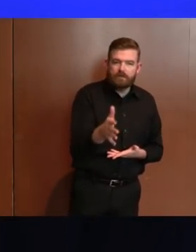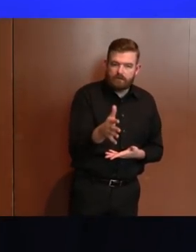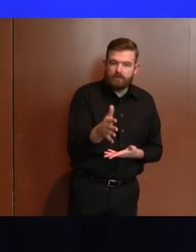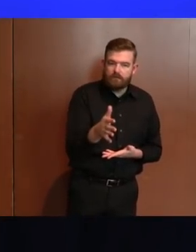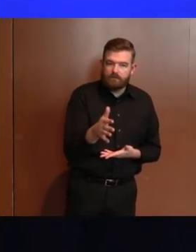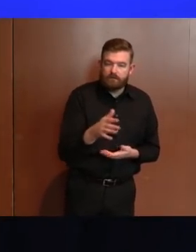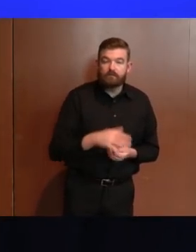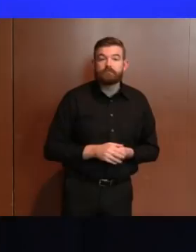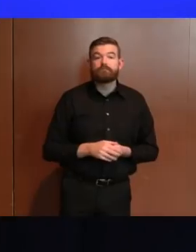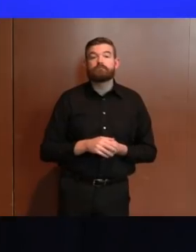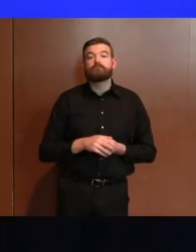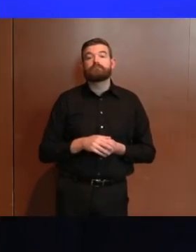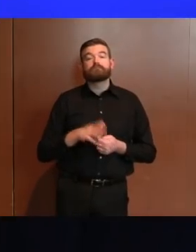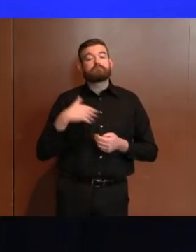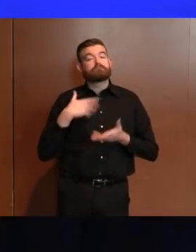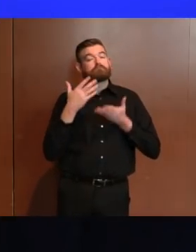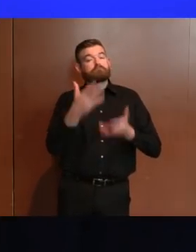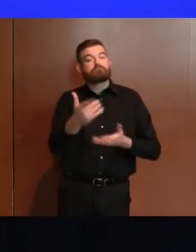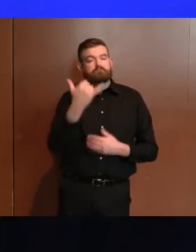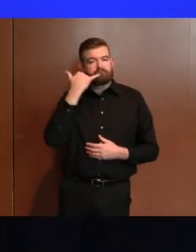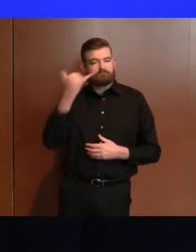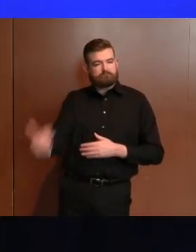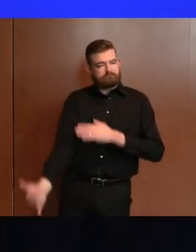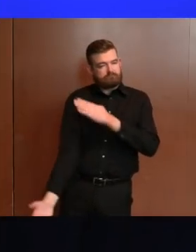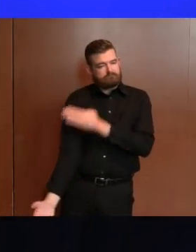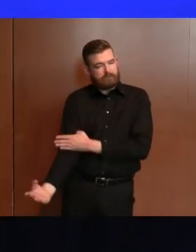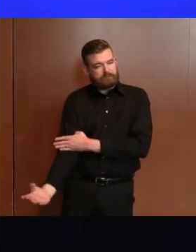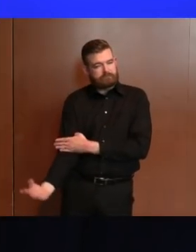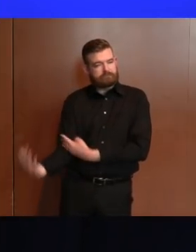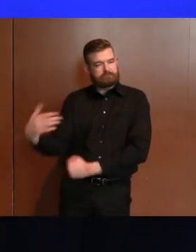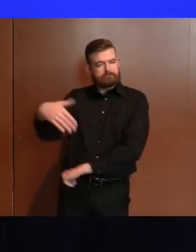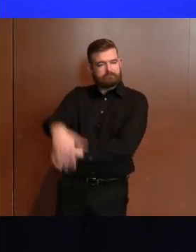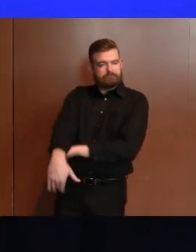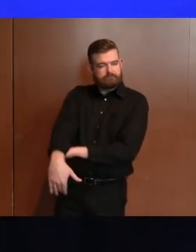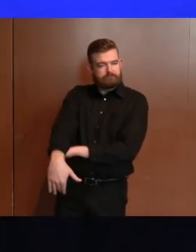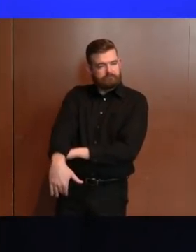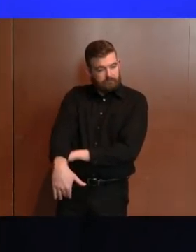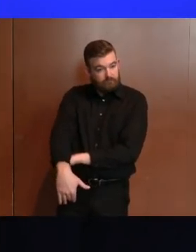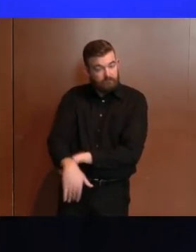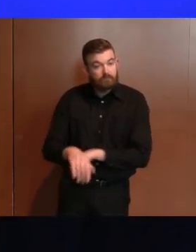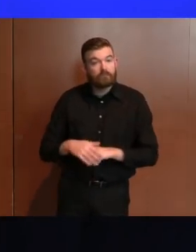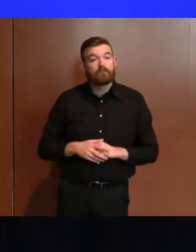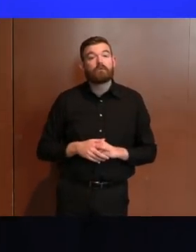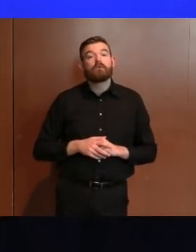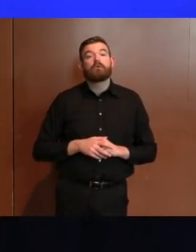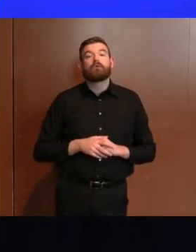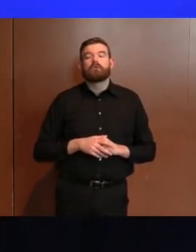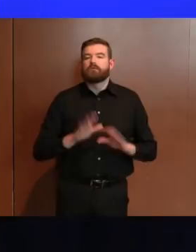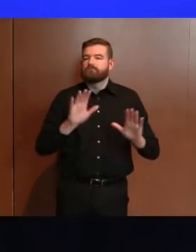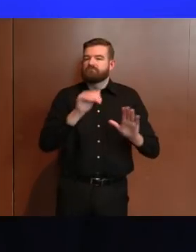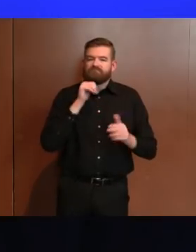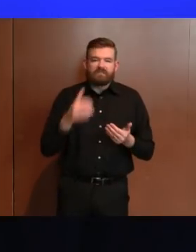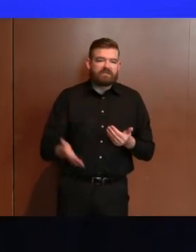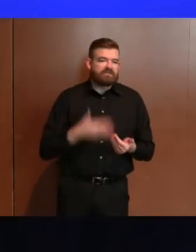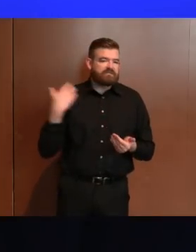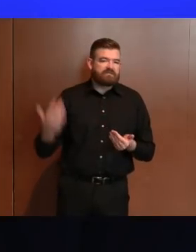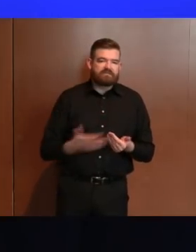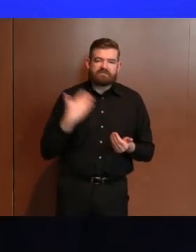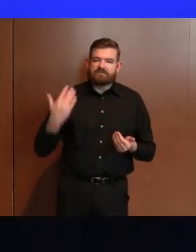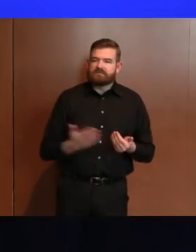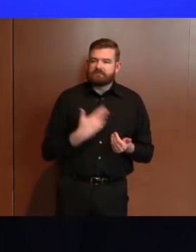We recognize this is small consolation when the bills are due today, but we are working on getting you help as fast as we can.